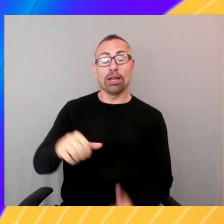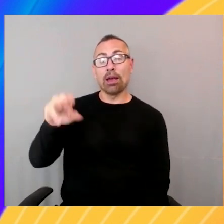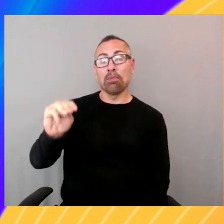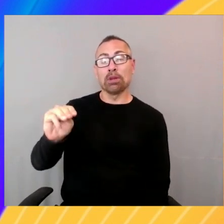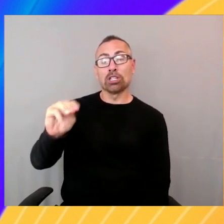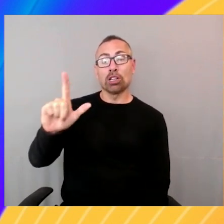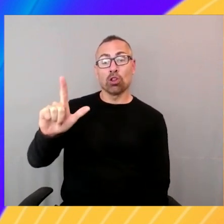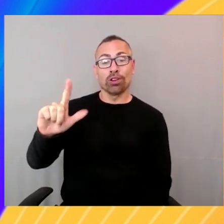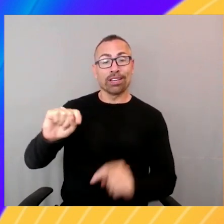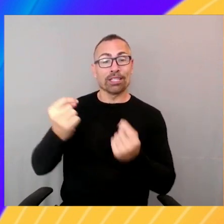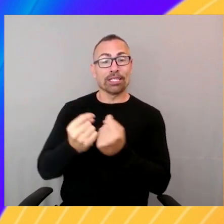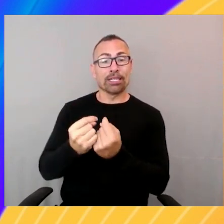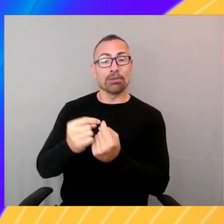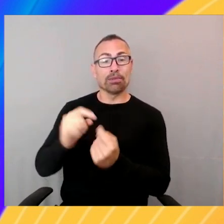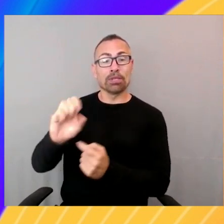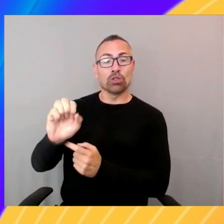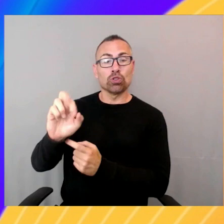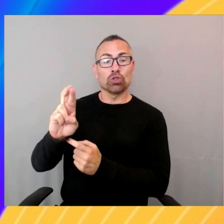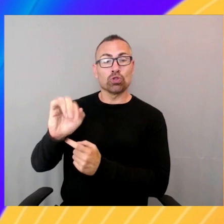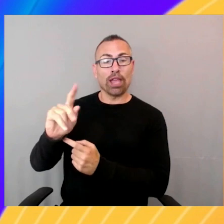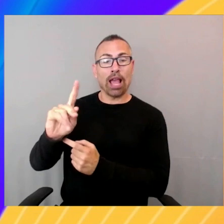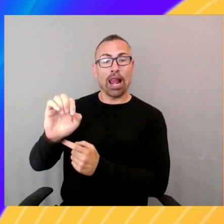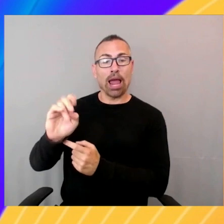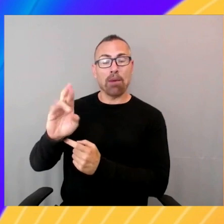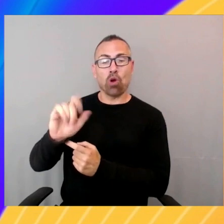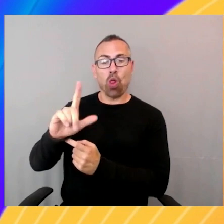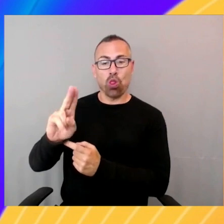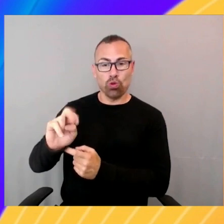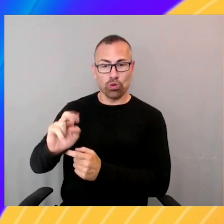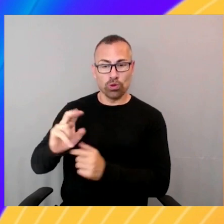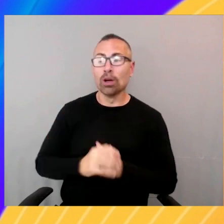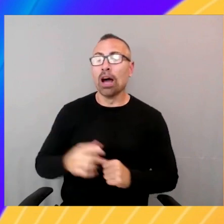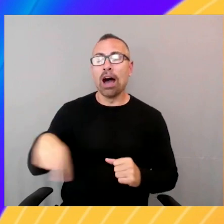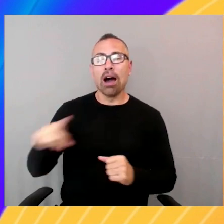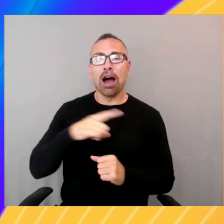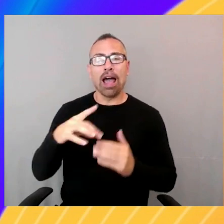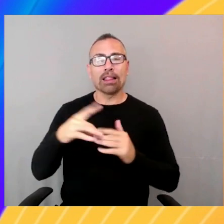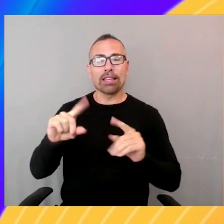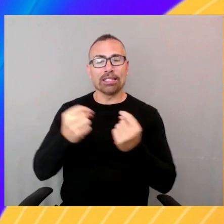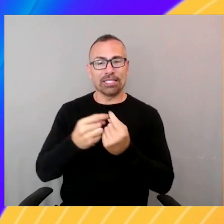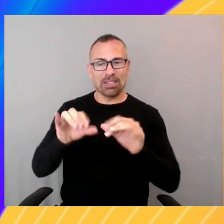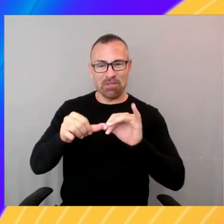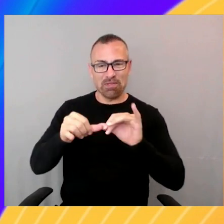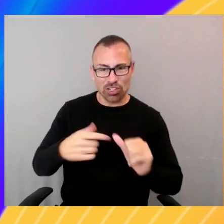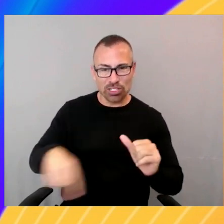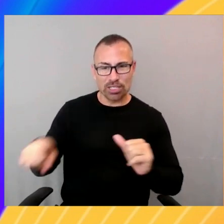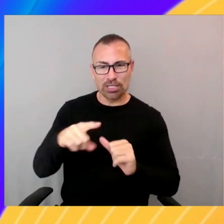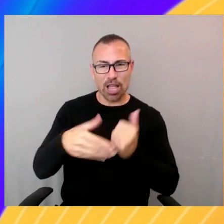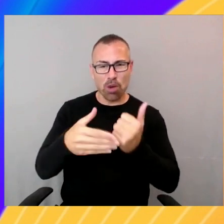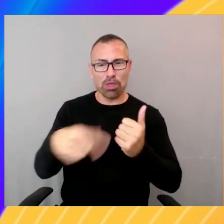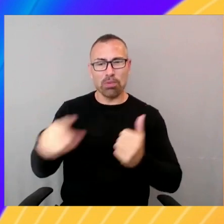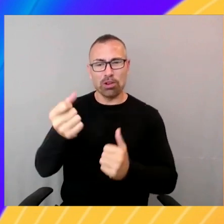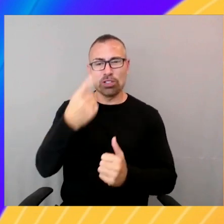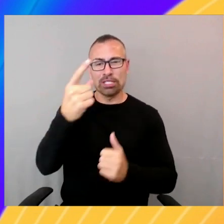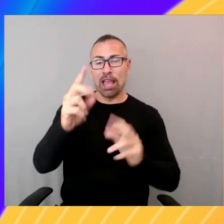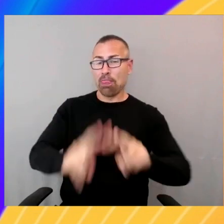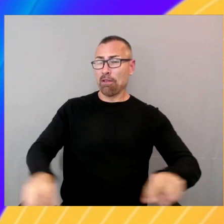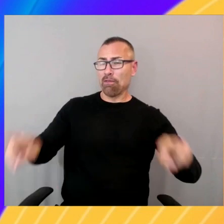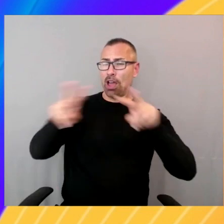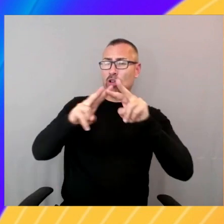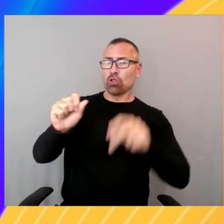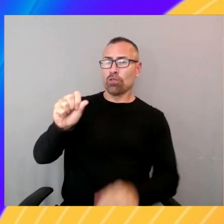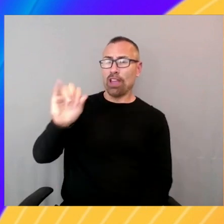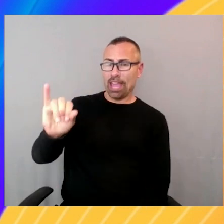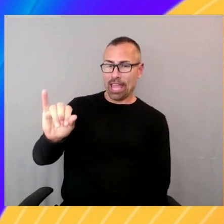and engineers that work with customers, help them understand the value of generative AI and machine learning in general, take advantage of that to